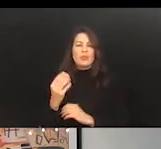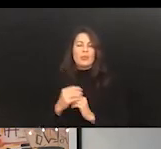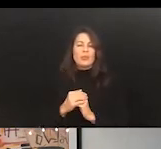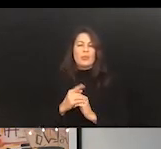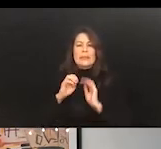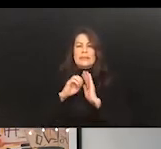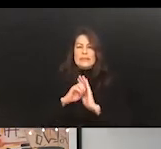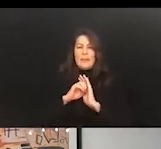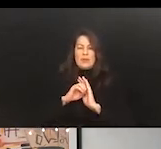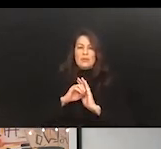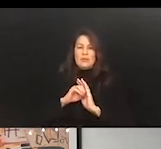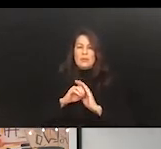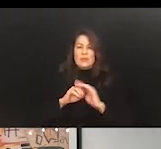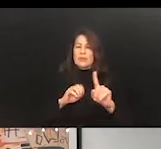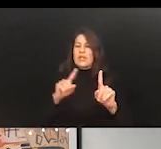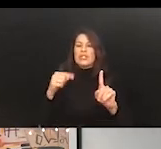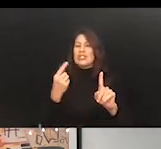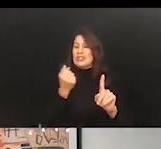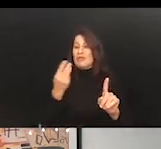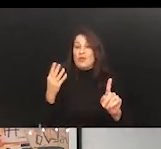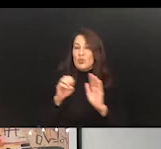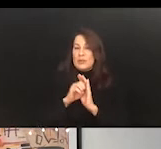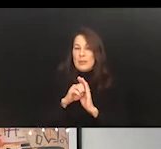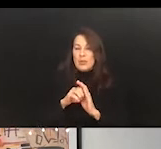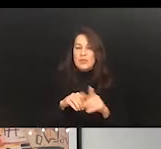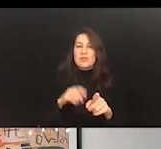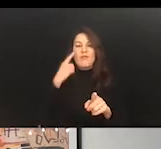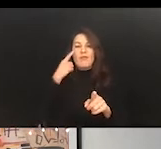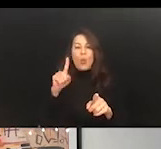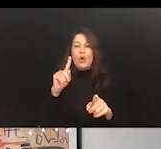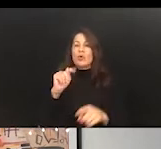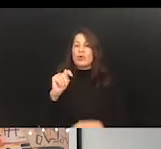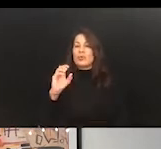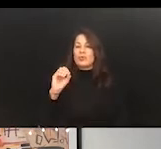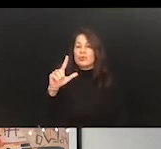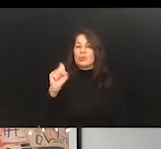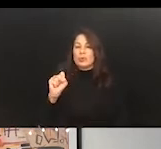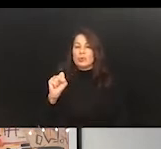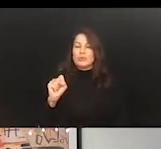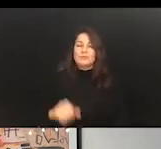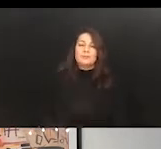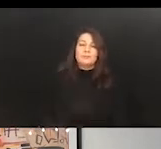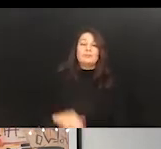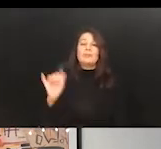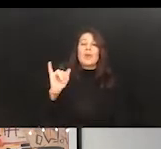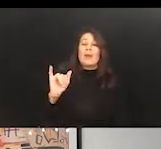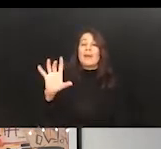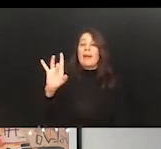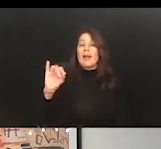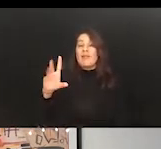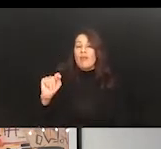examples. And this is just a few examples of tools, things like Eightfold AI,